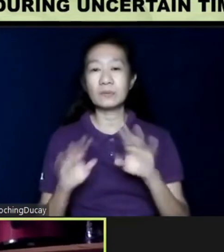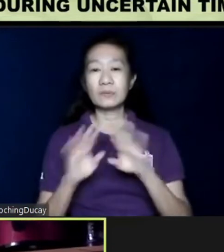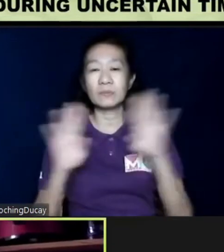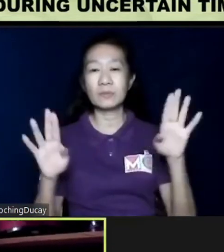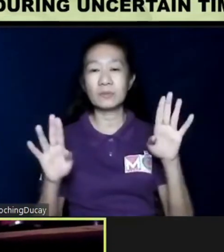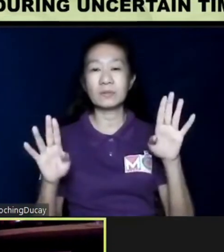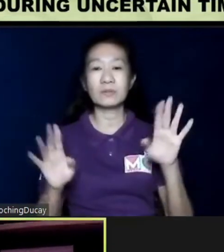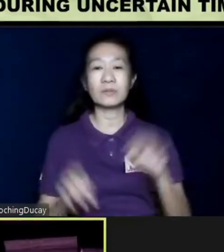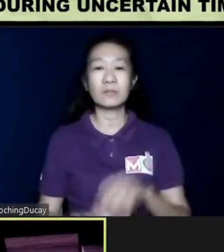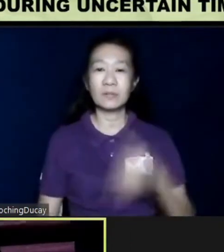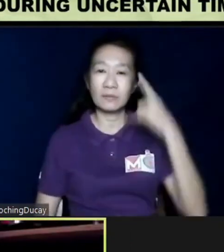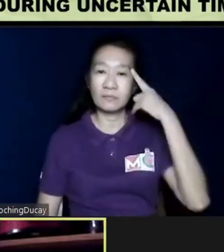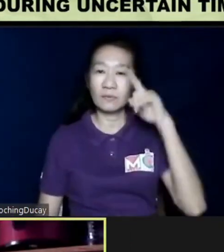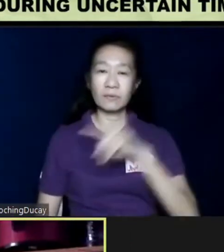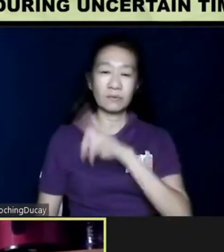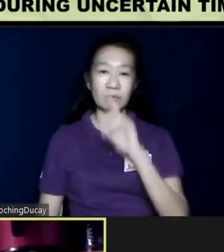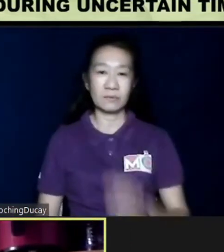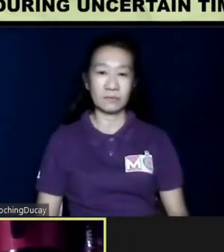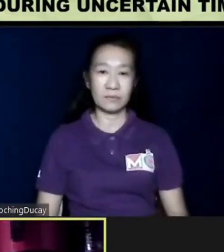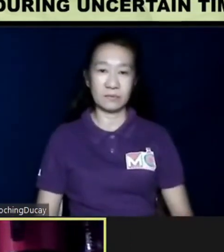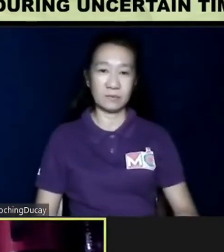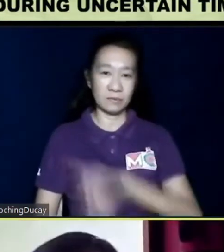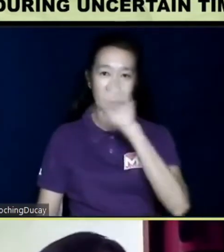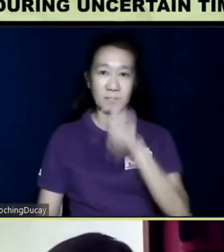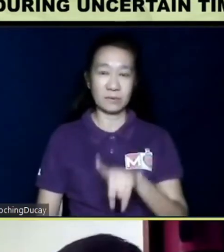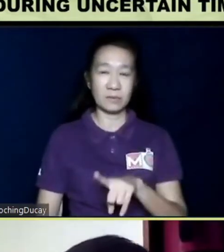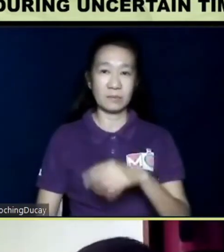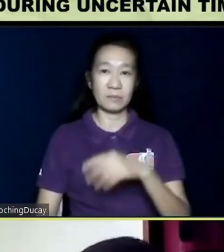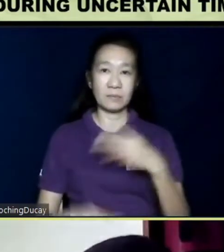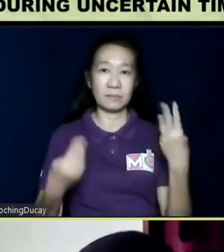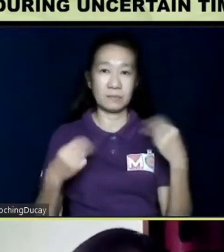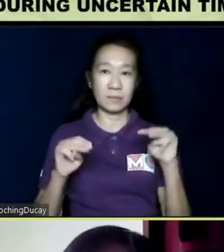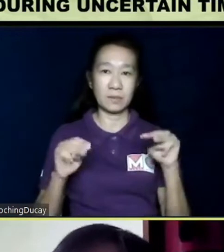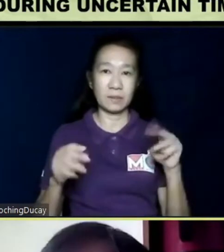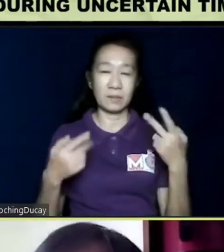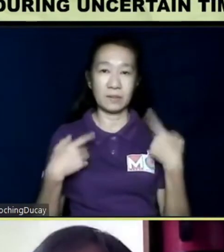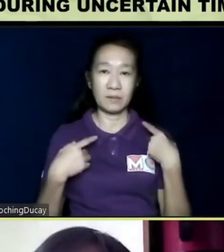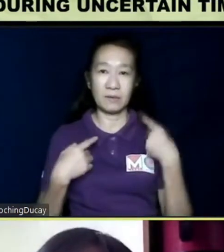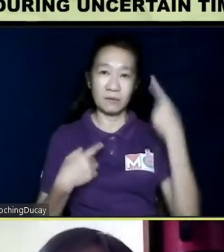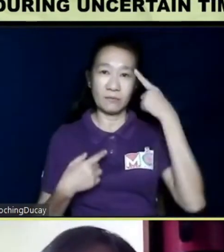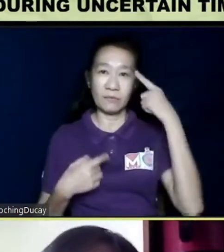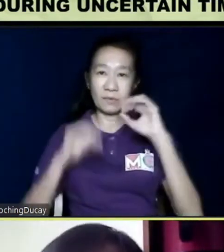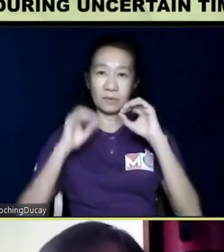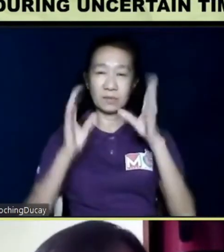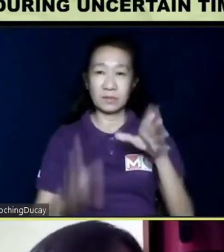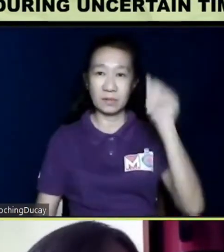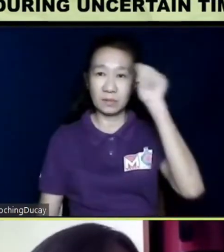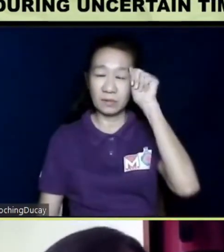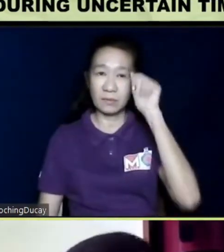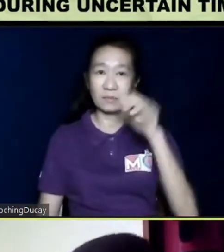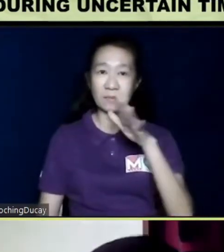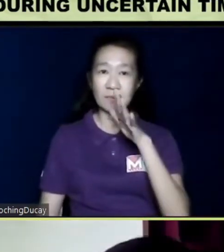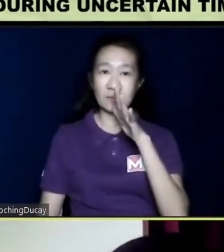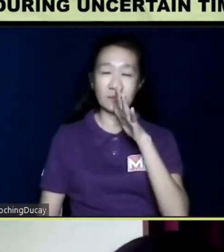floor to questions that you may have for Teacher Archie and for Mommy Mona.